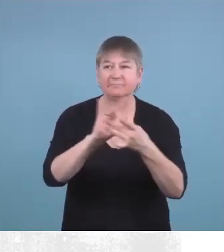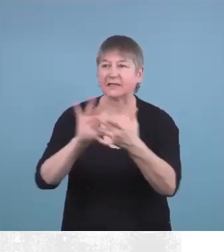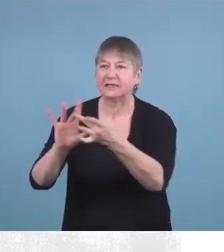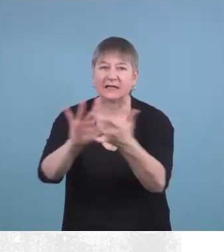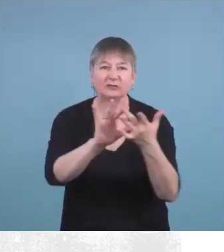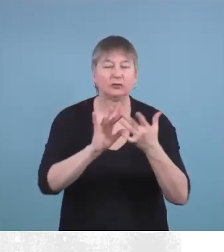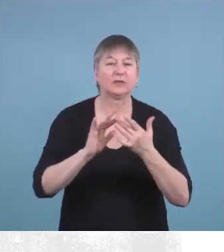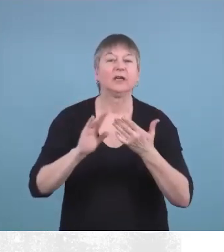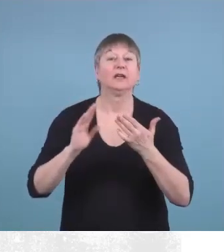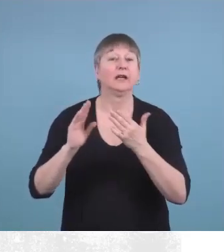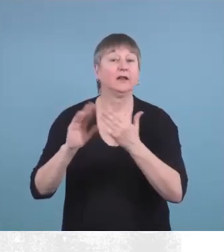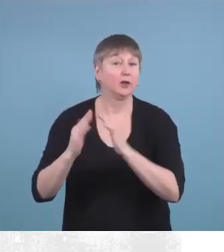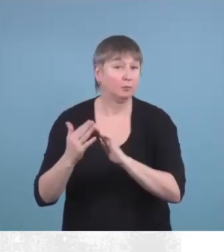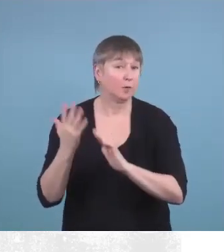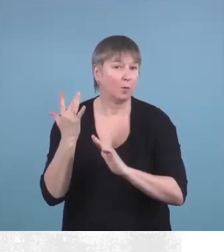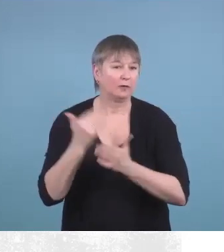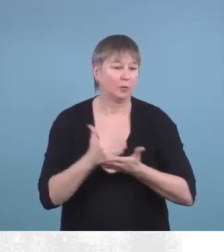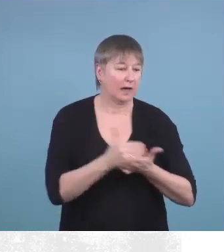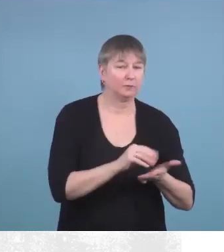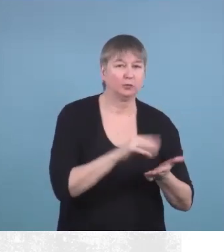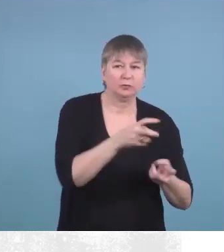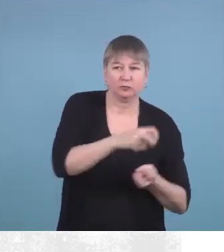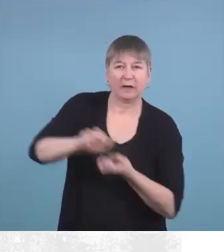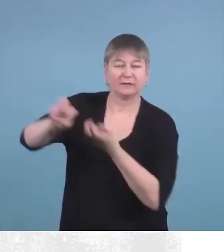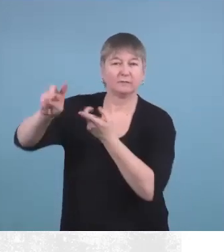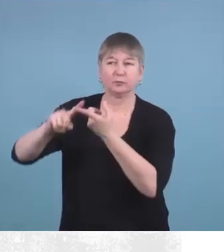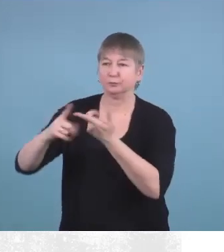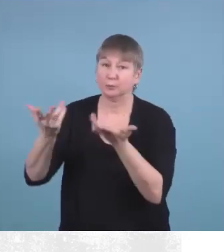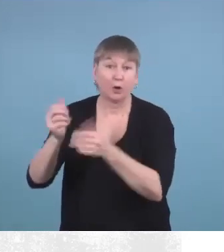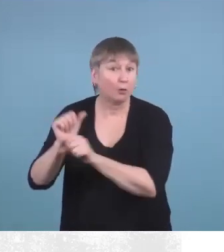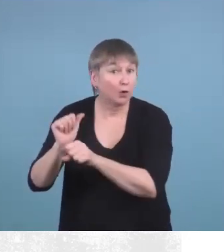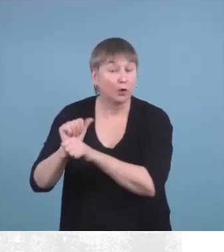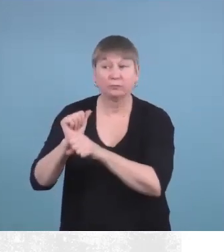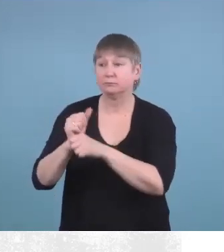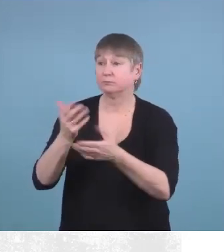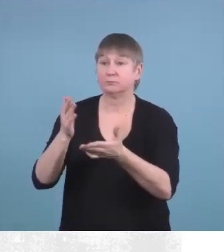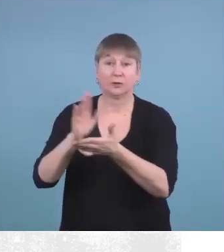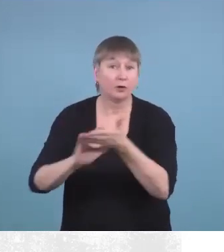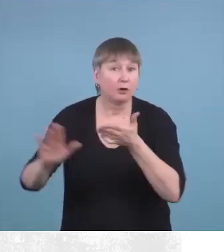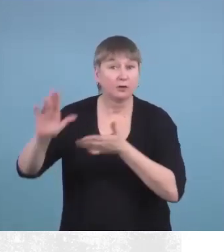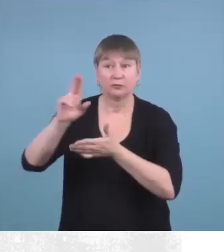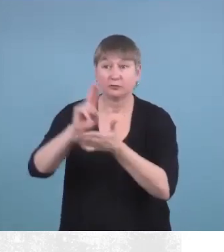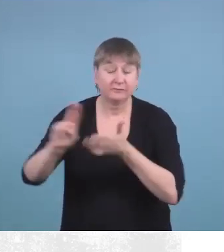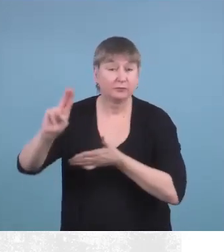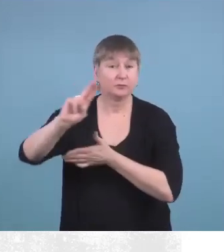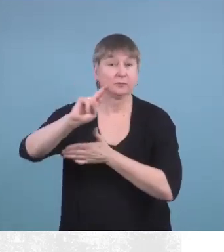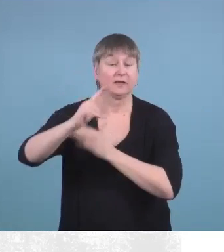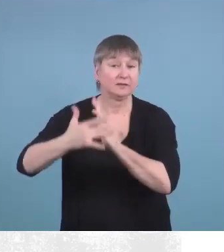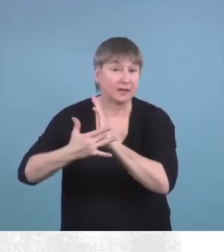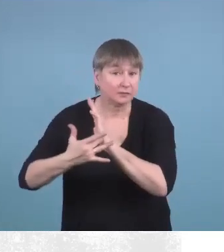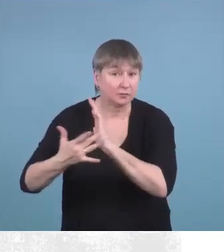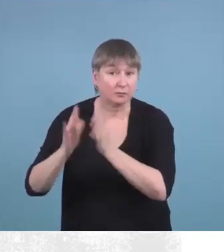students to transition more successfully into the world of work and or post-secondary education,